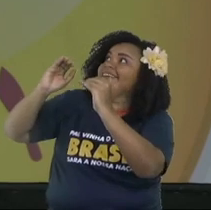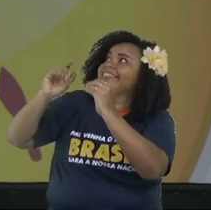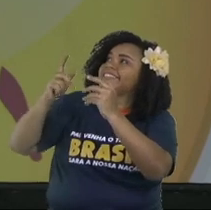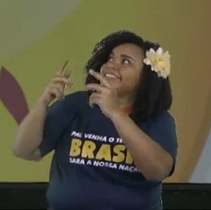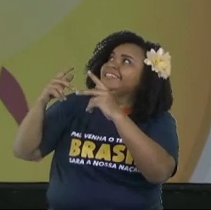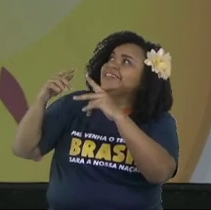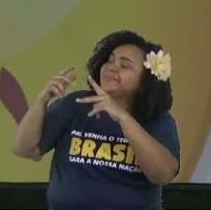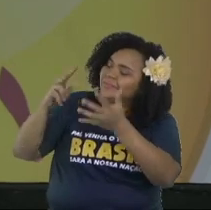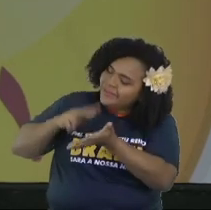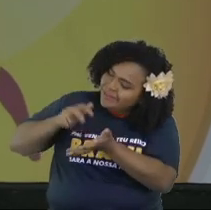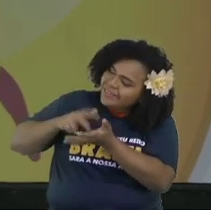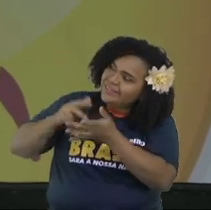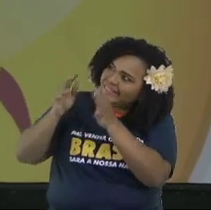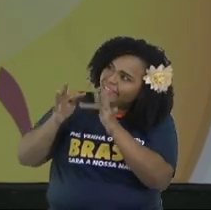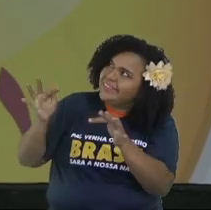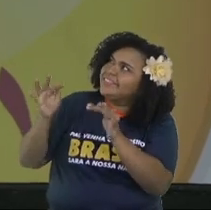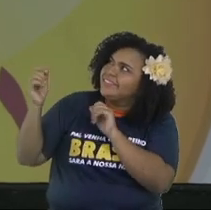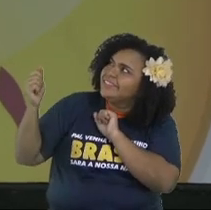delight in the Lord